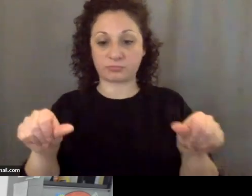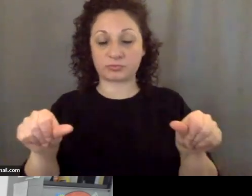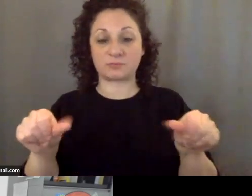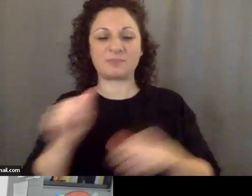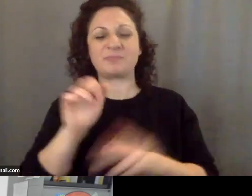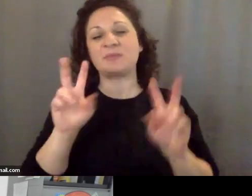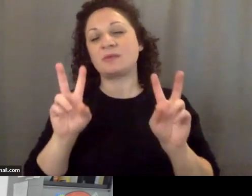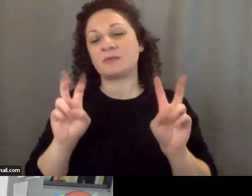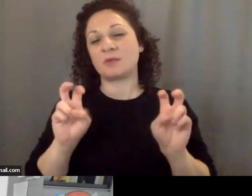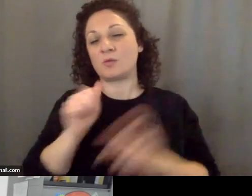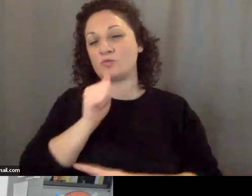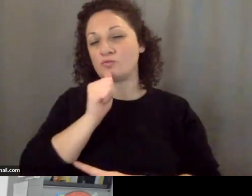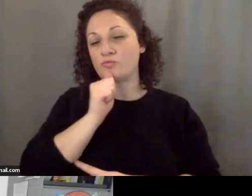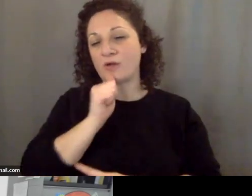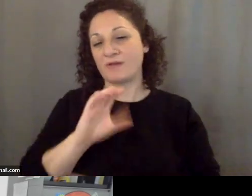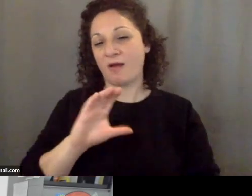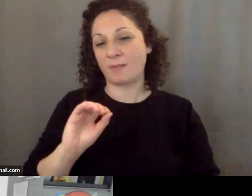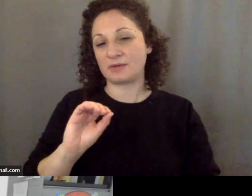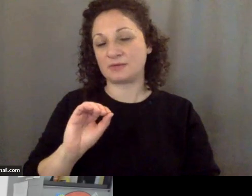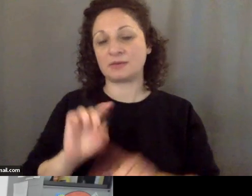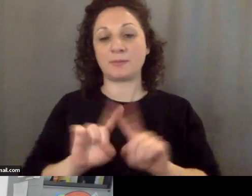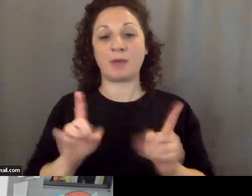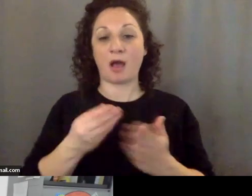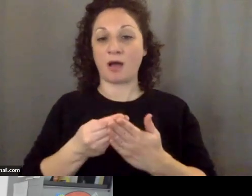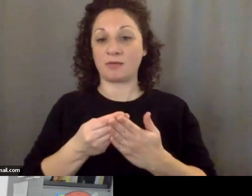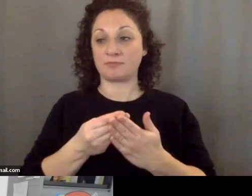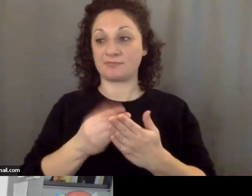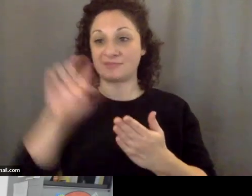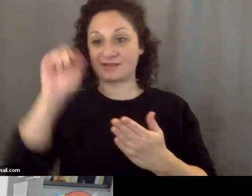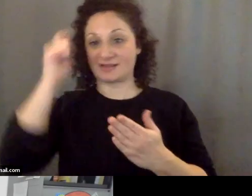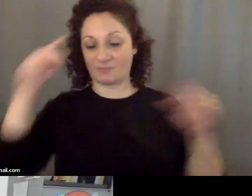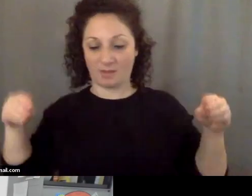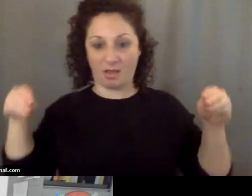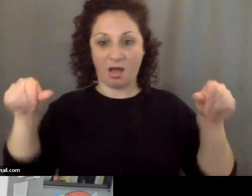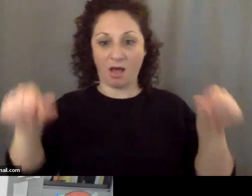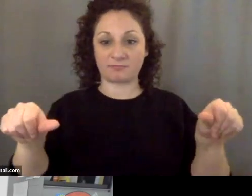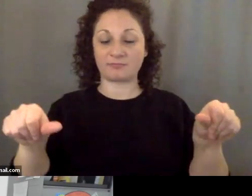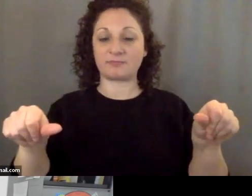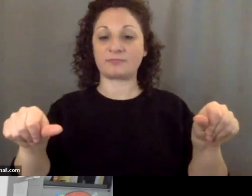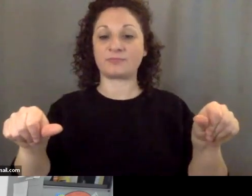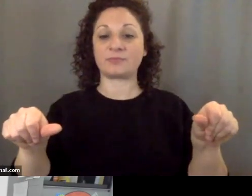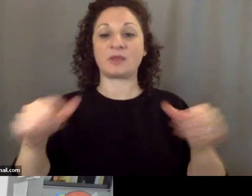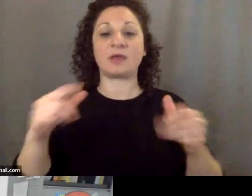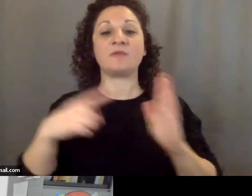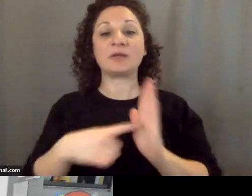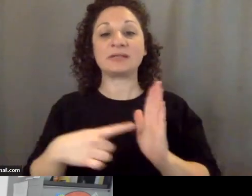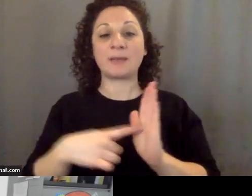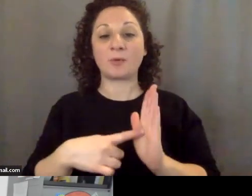companies but they are subsidized by the central government. So for example